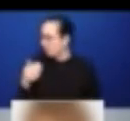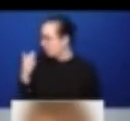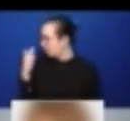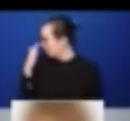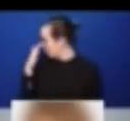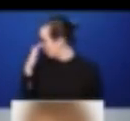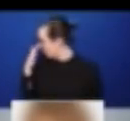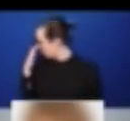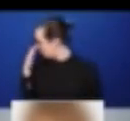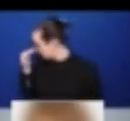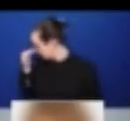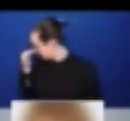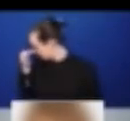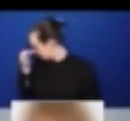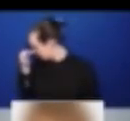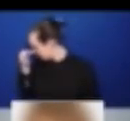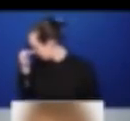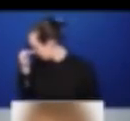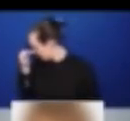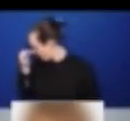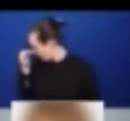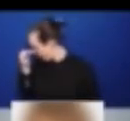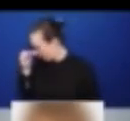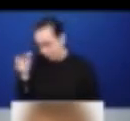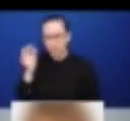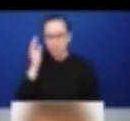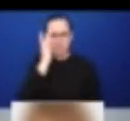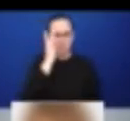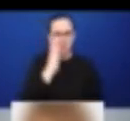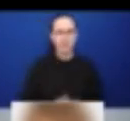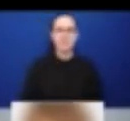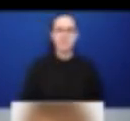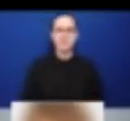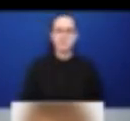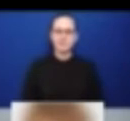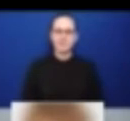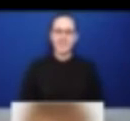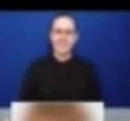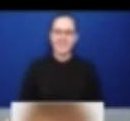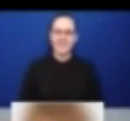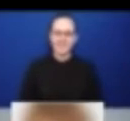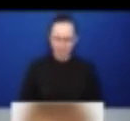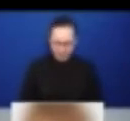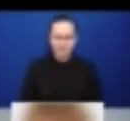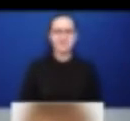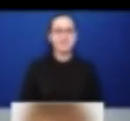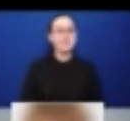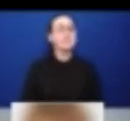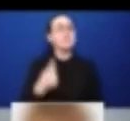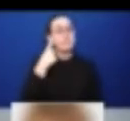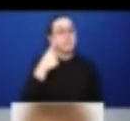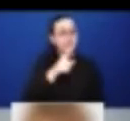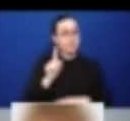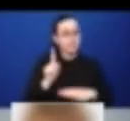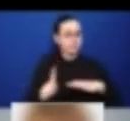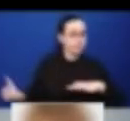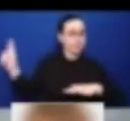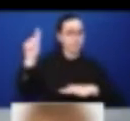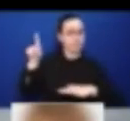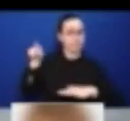heartening to see this recognition from the highest level of the United Nations. This statement from the